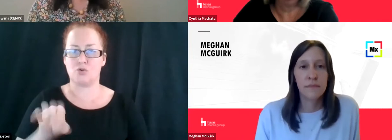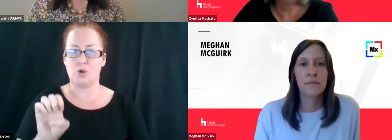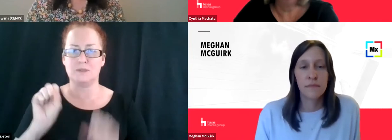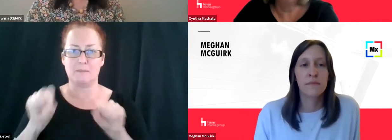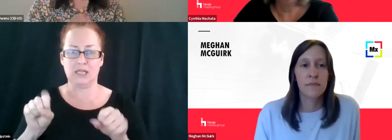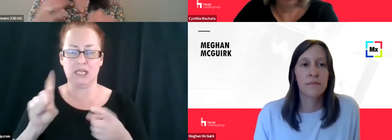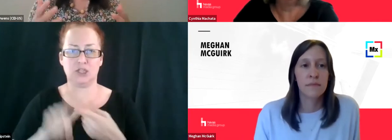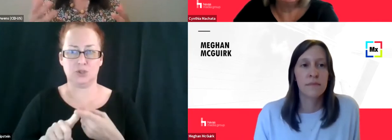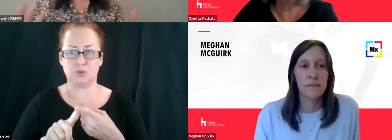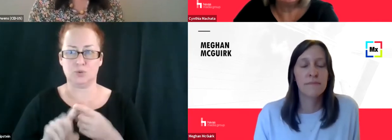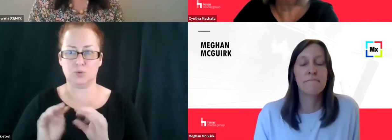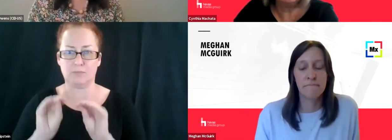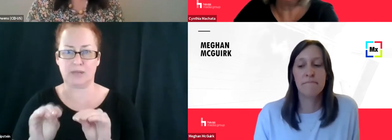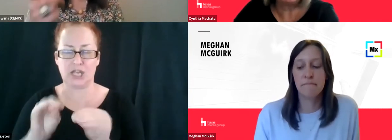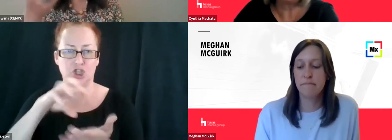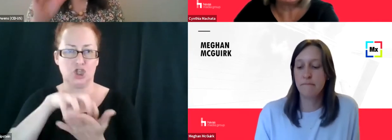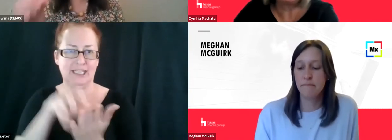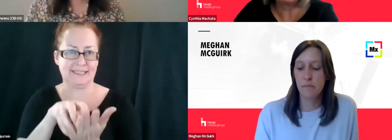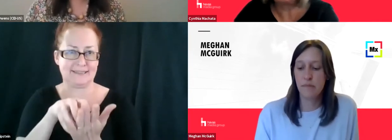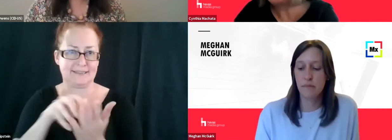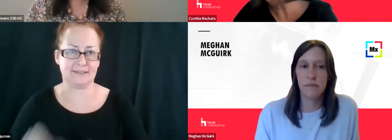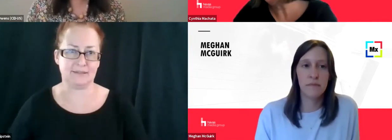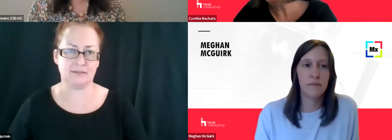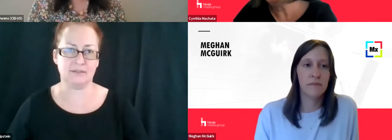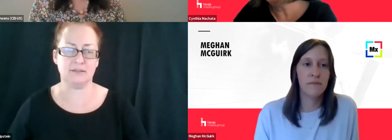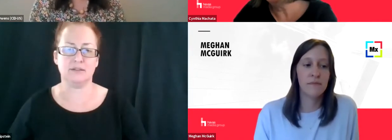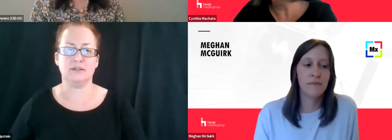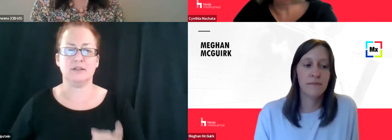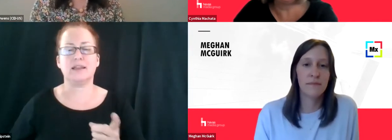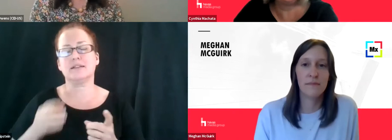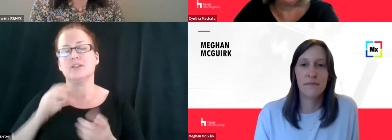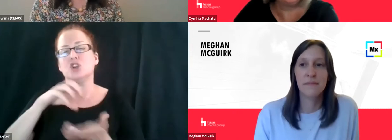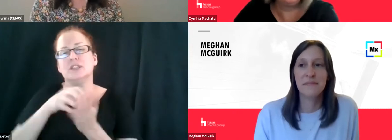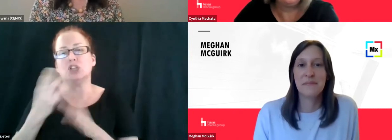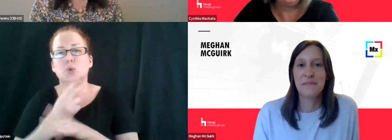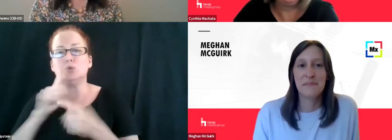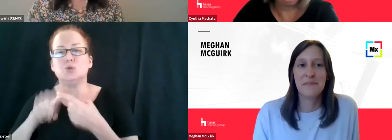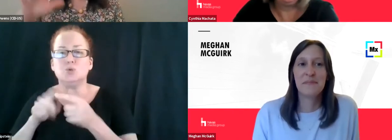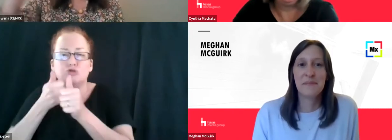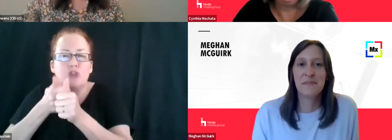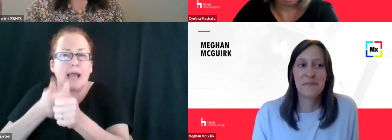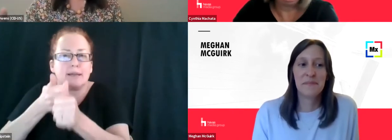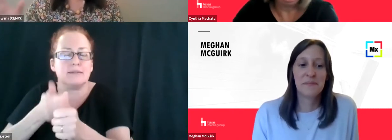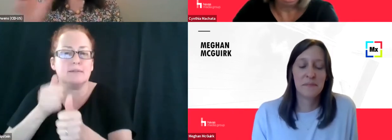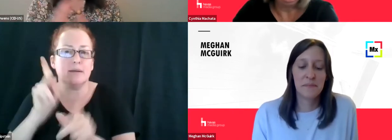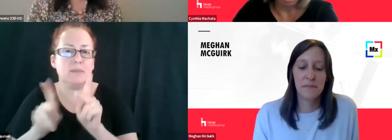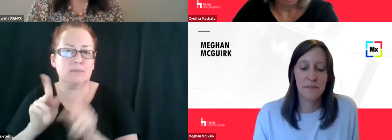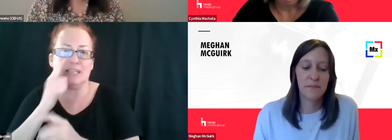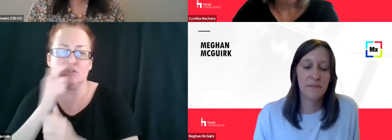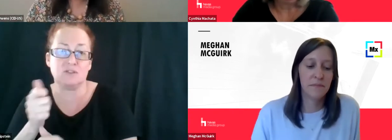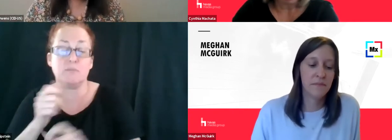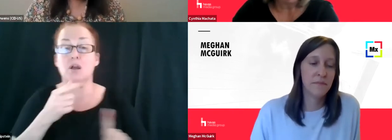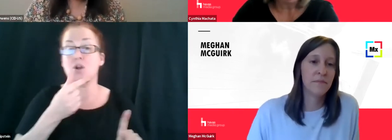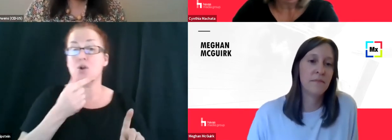to, to be put, or as you say, breadcrumbs, breadcrumbs will no longer be allowed from those third parties on